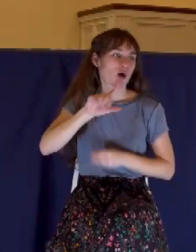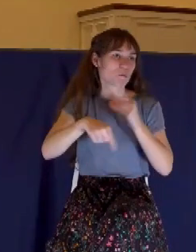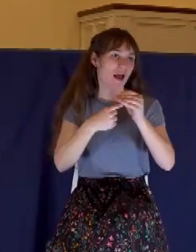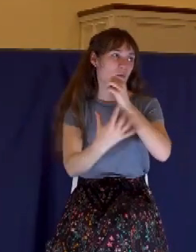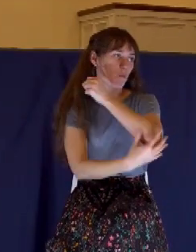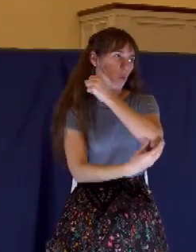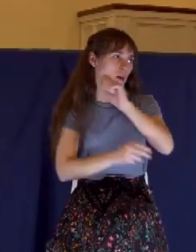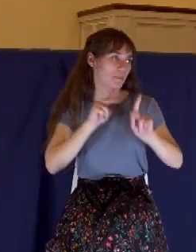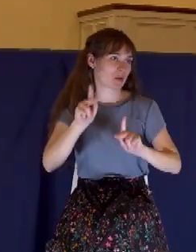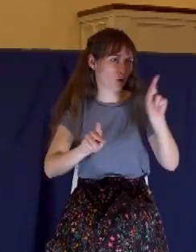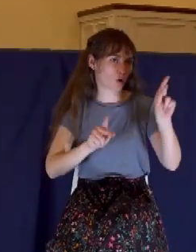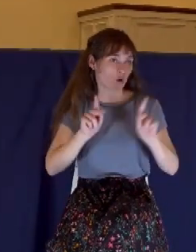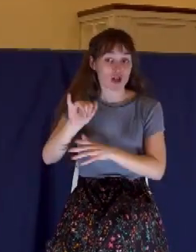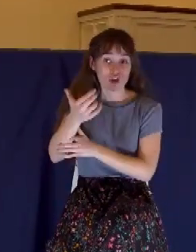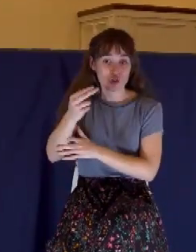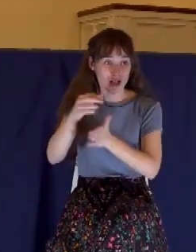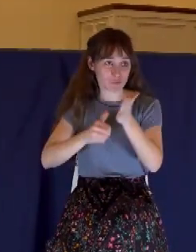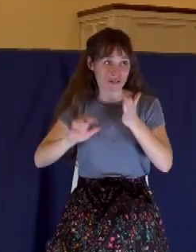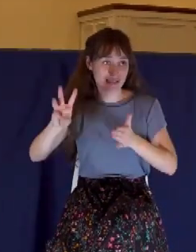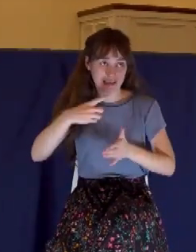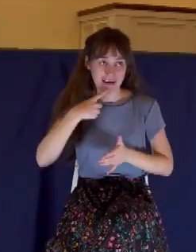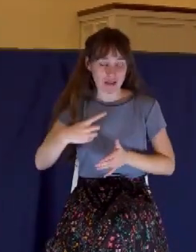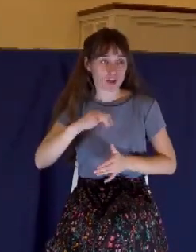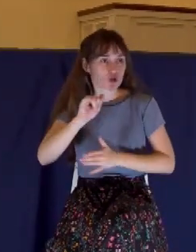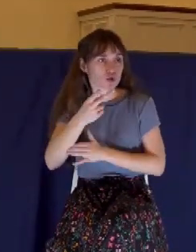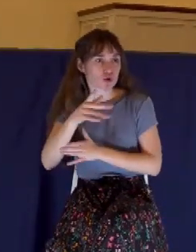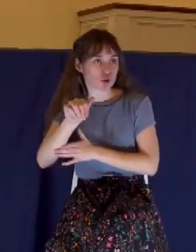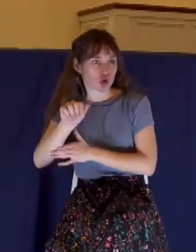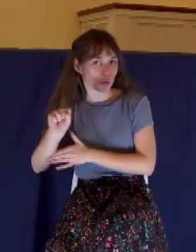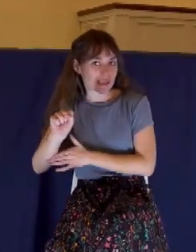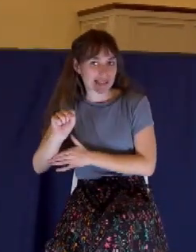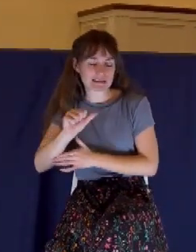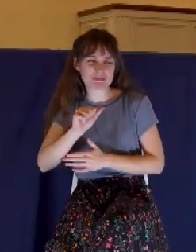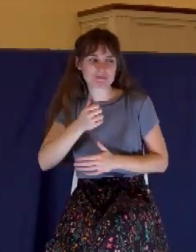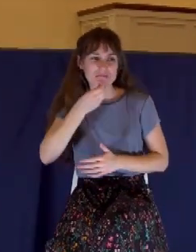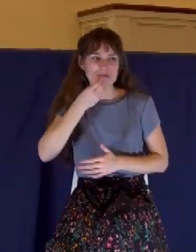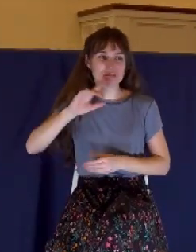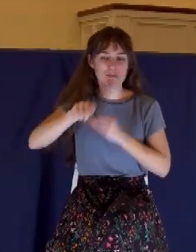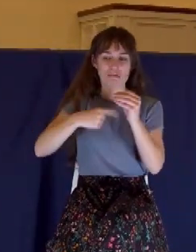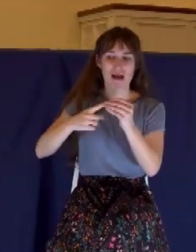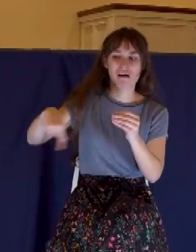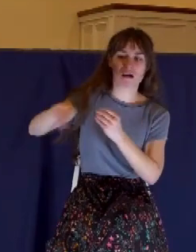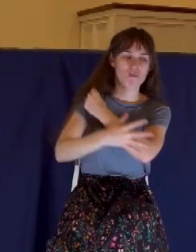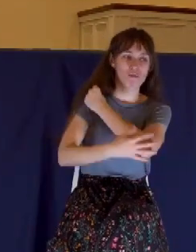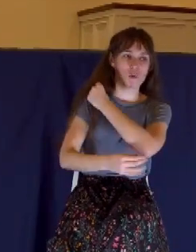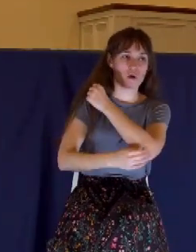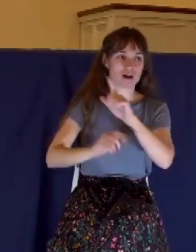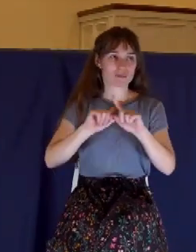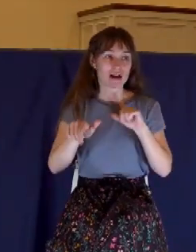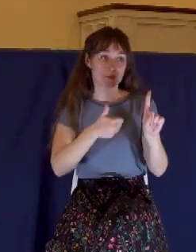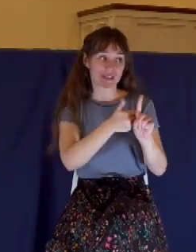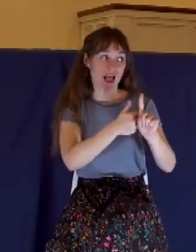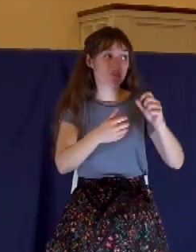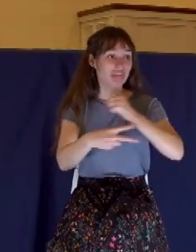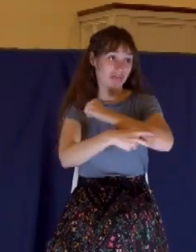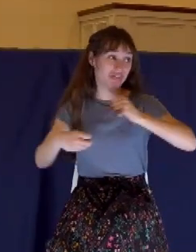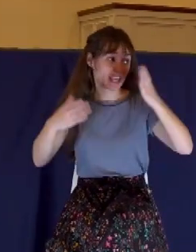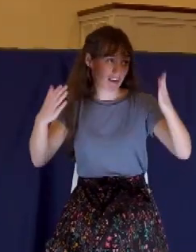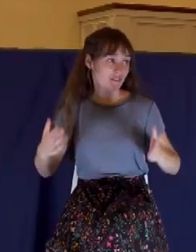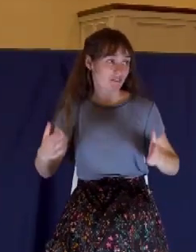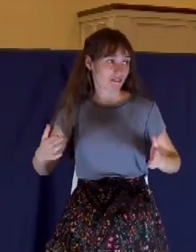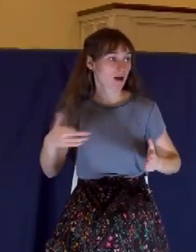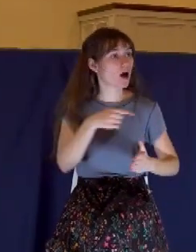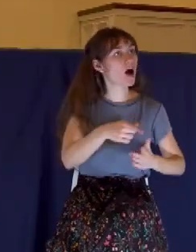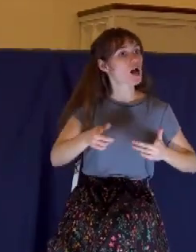this not because he cared about the poor, but because he was a thief. And having charge of the money bag, he used to help